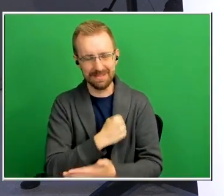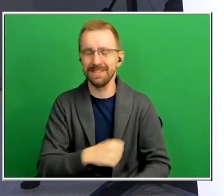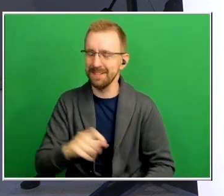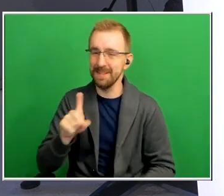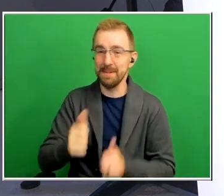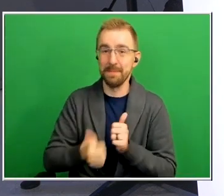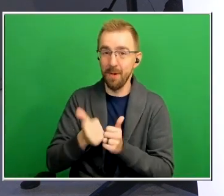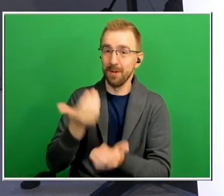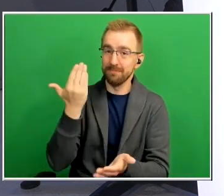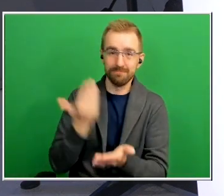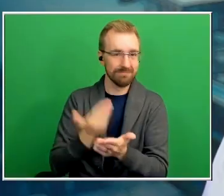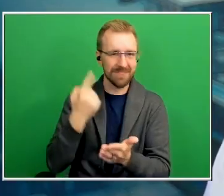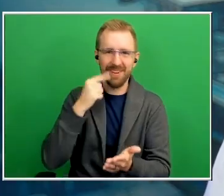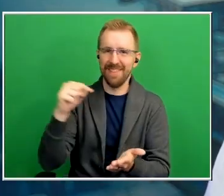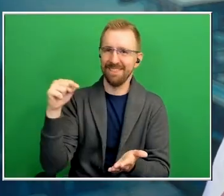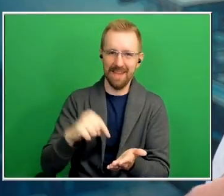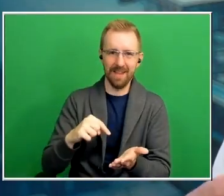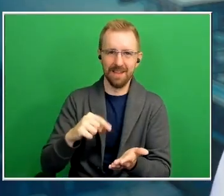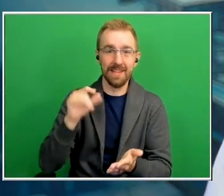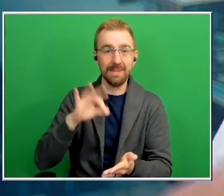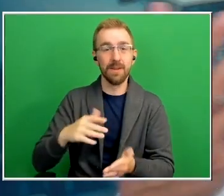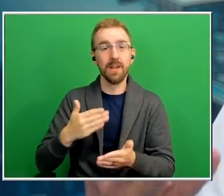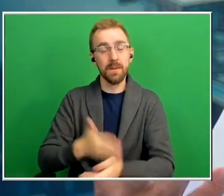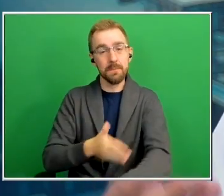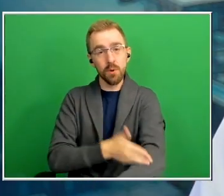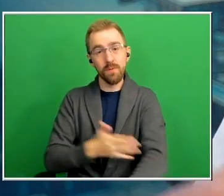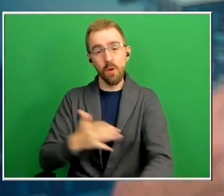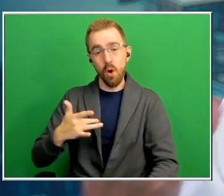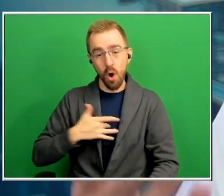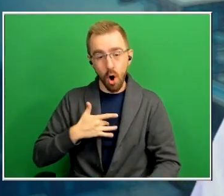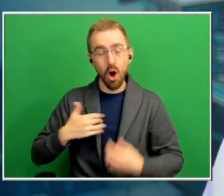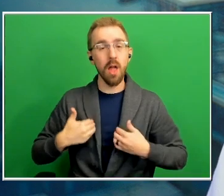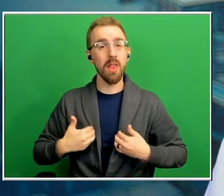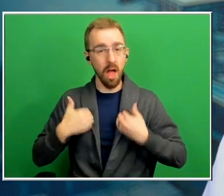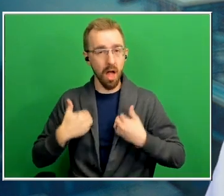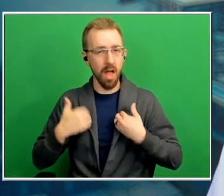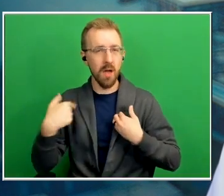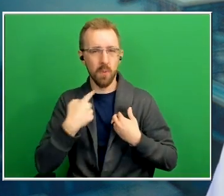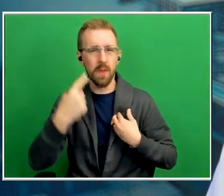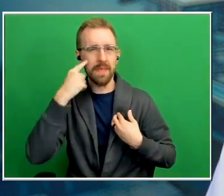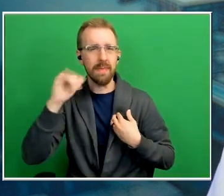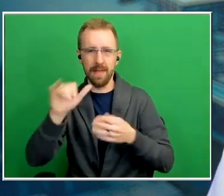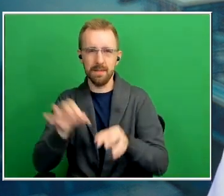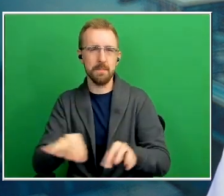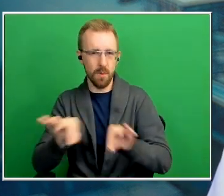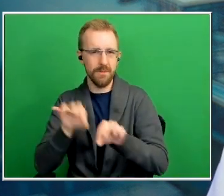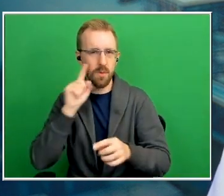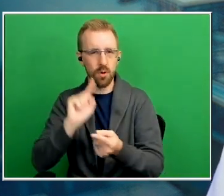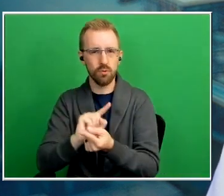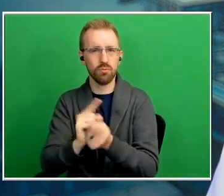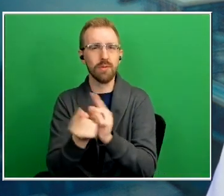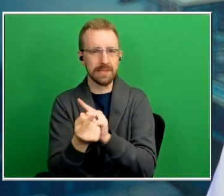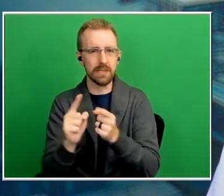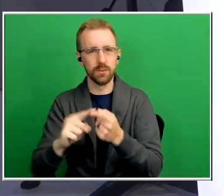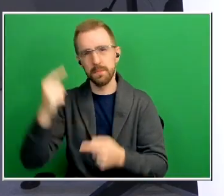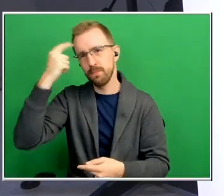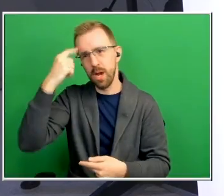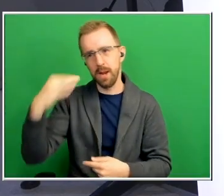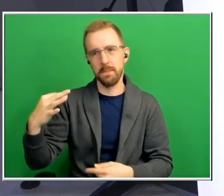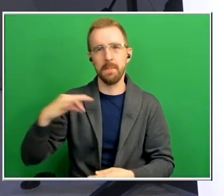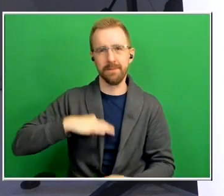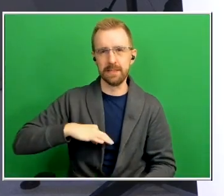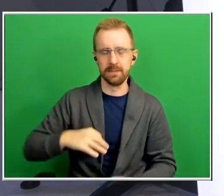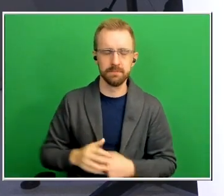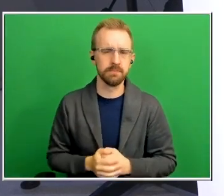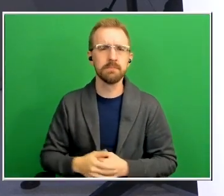you know if we improve our heart and lung function we think that uh is important for translating into the brain benefits makes sense so but generally speaking